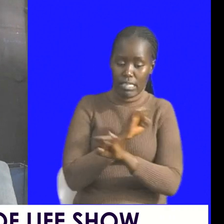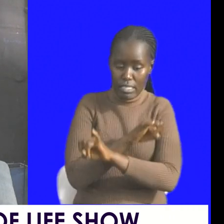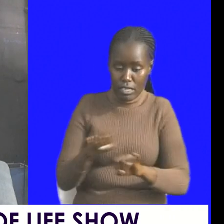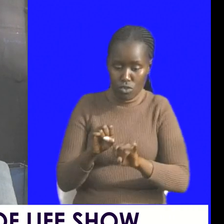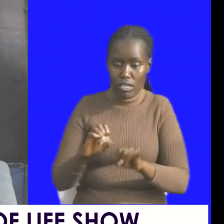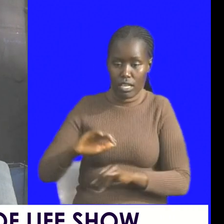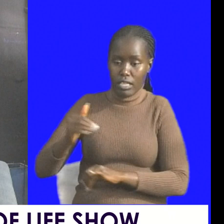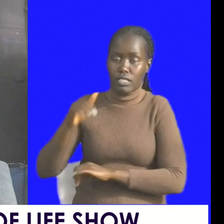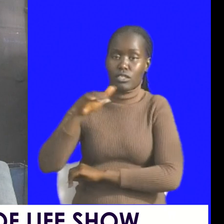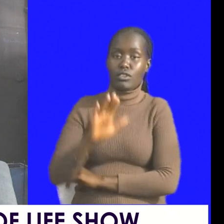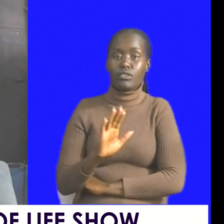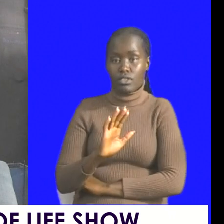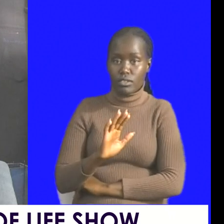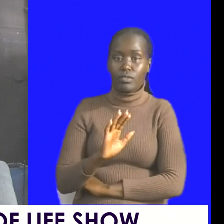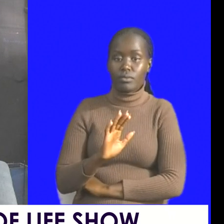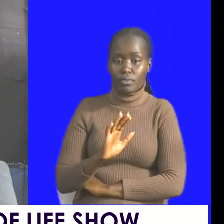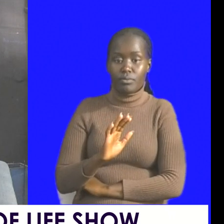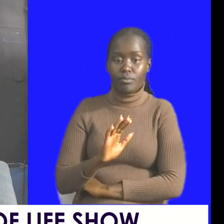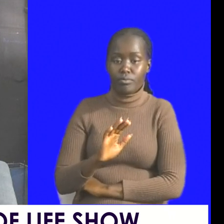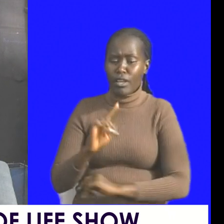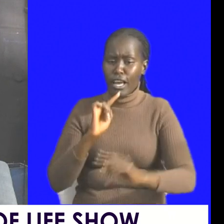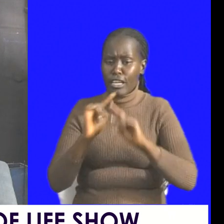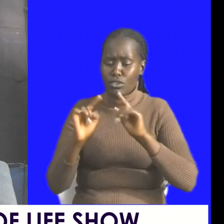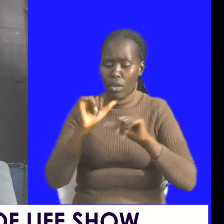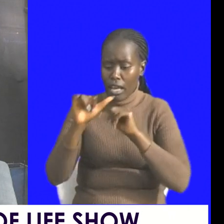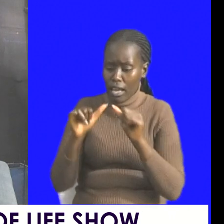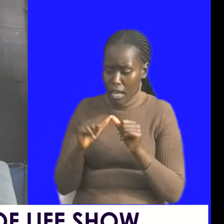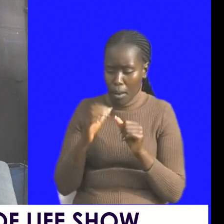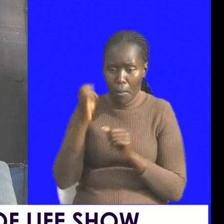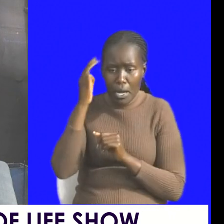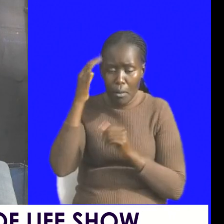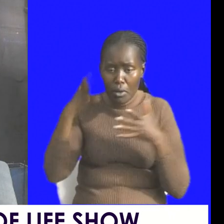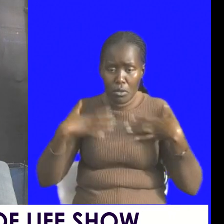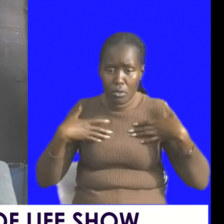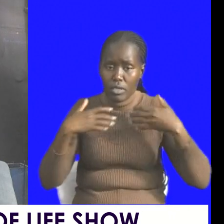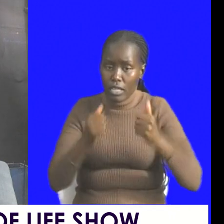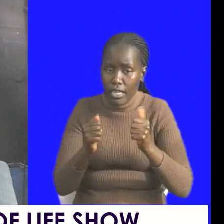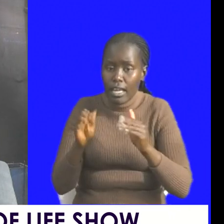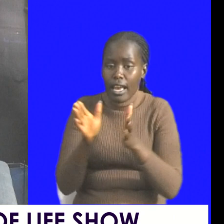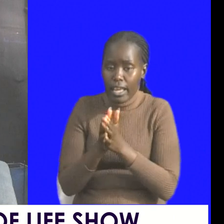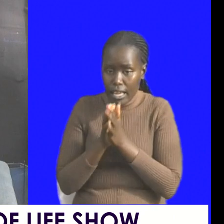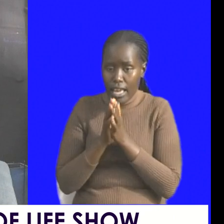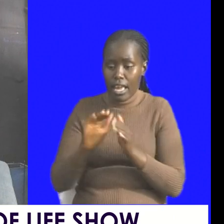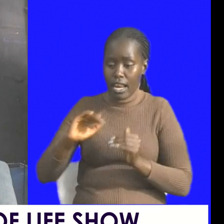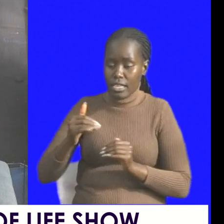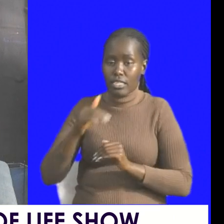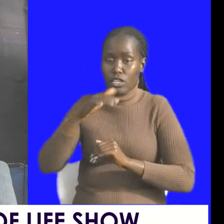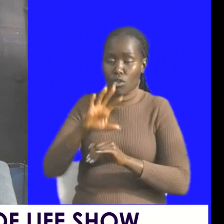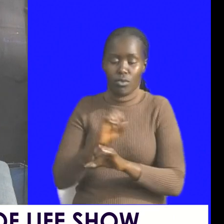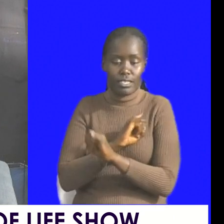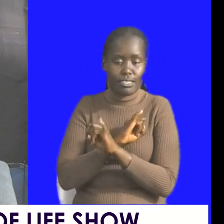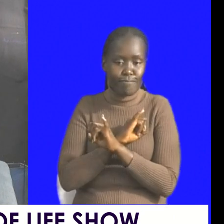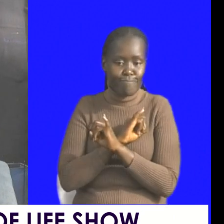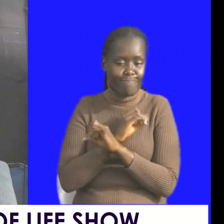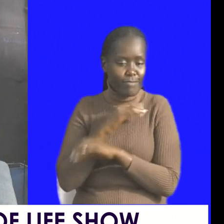don't go shouting don't go talking about mental health and your city is dirty mental